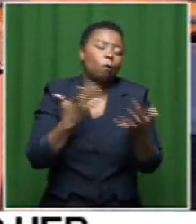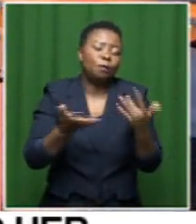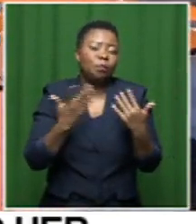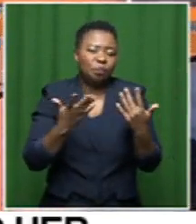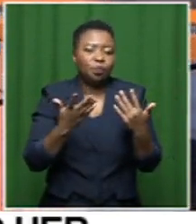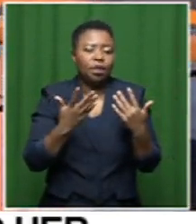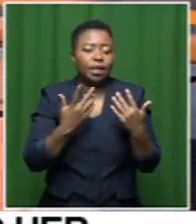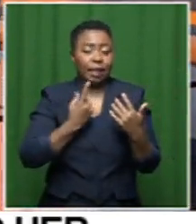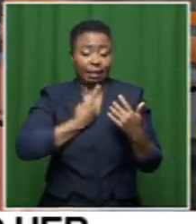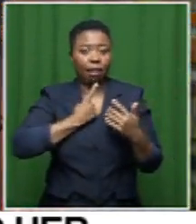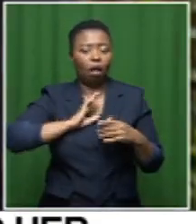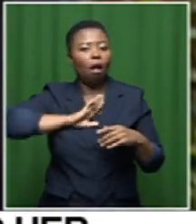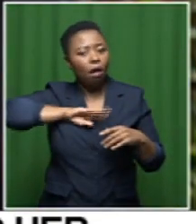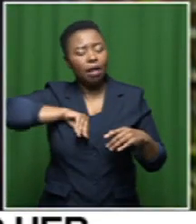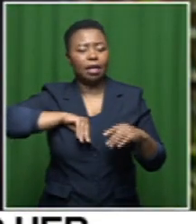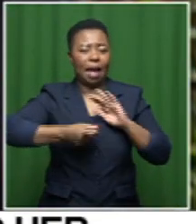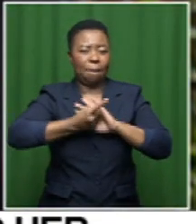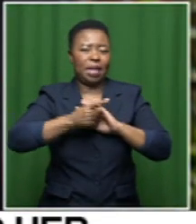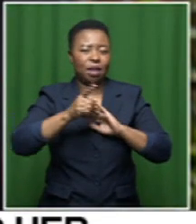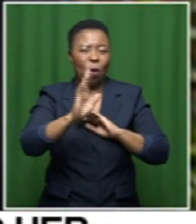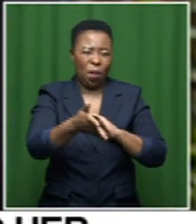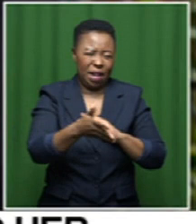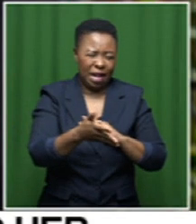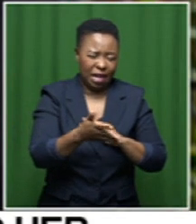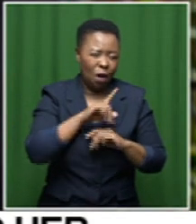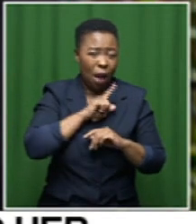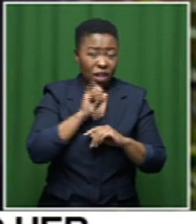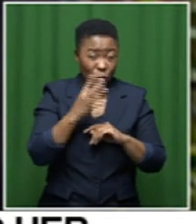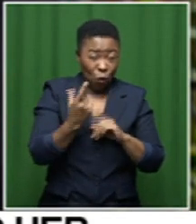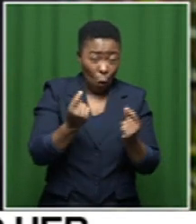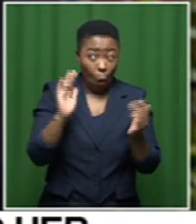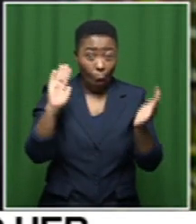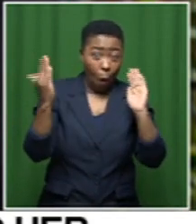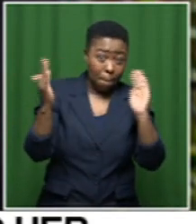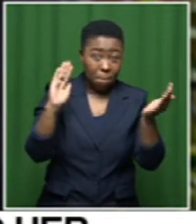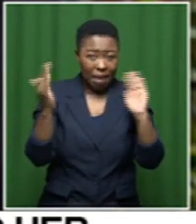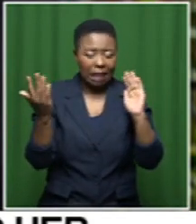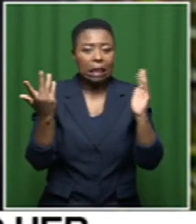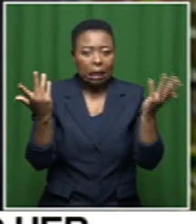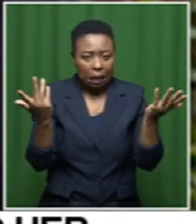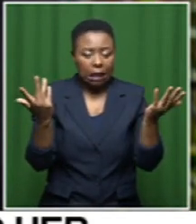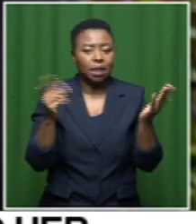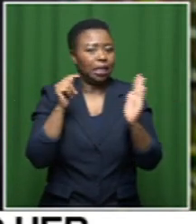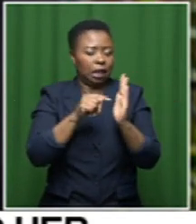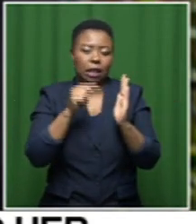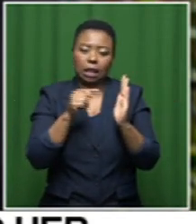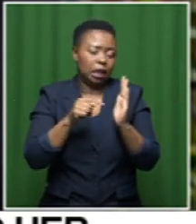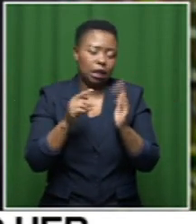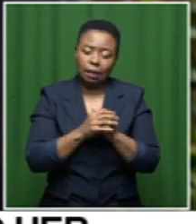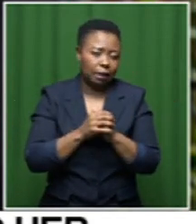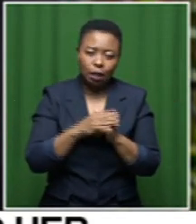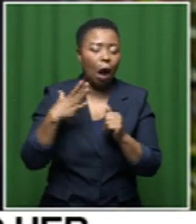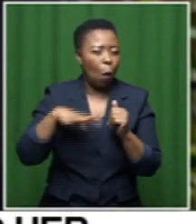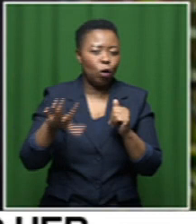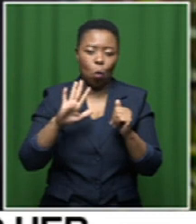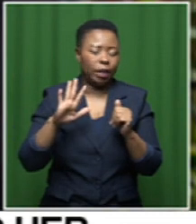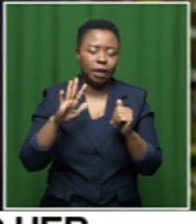detrimental effect on you because then once you do that you sort of can't get out of it so comparisons are just something that I wanted to